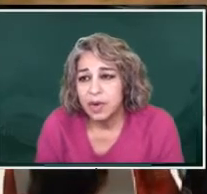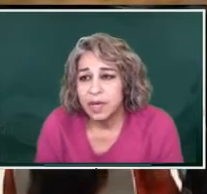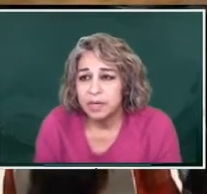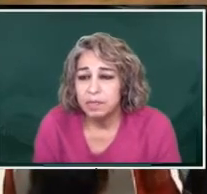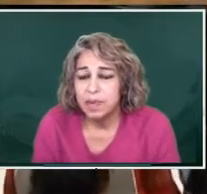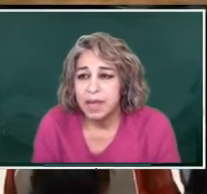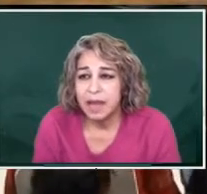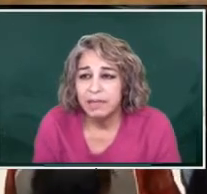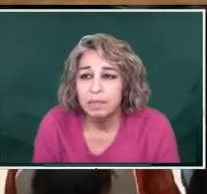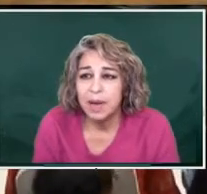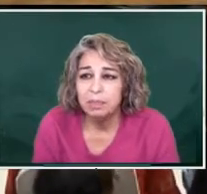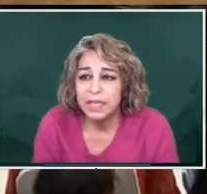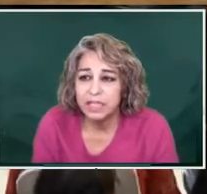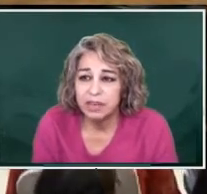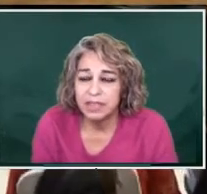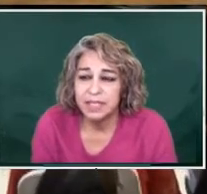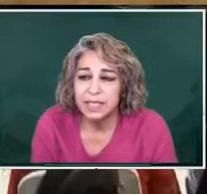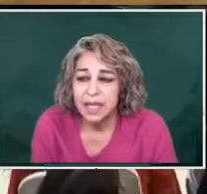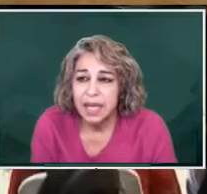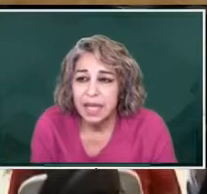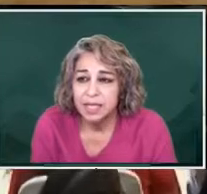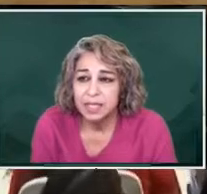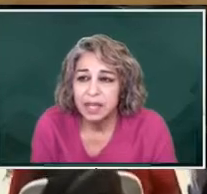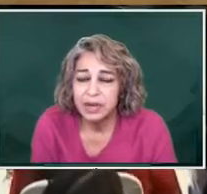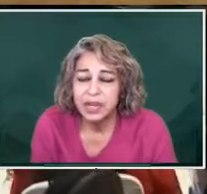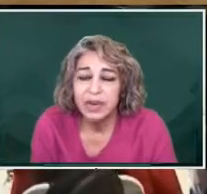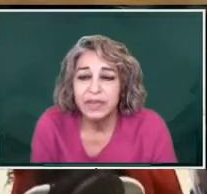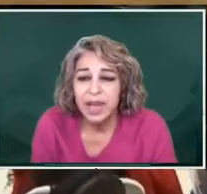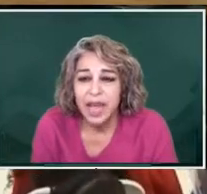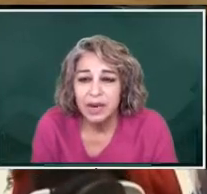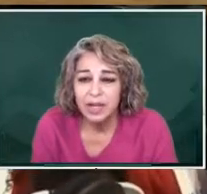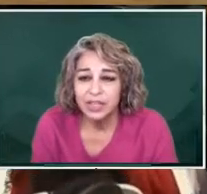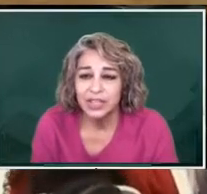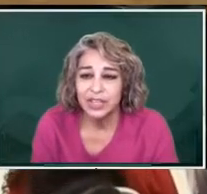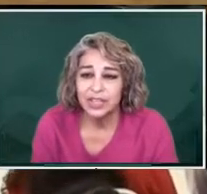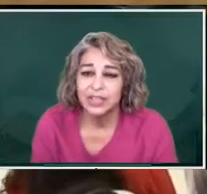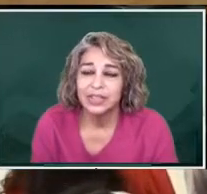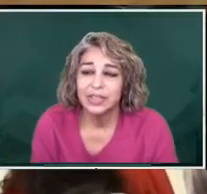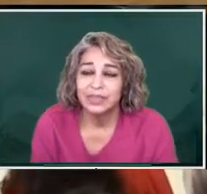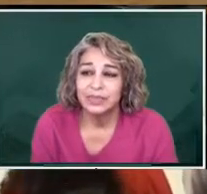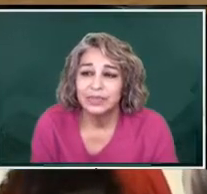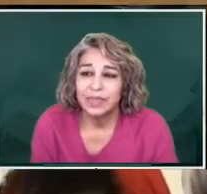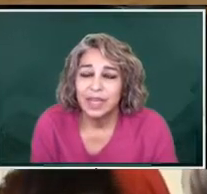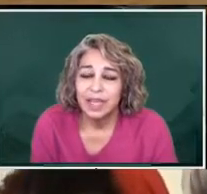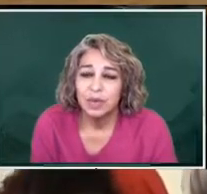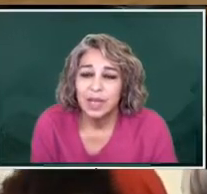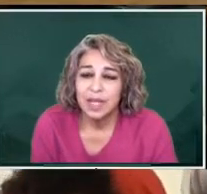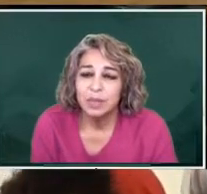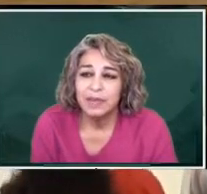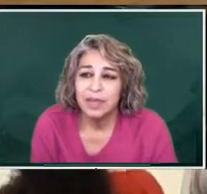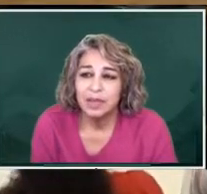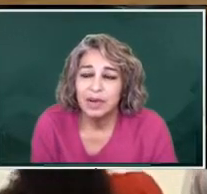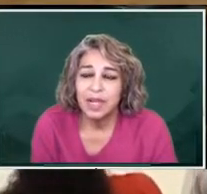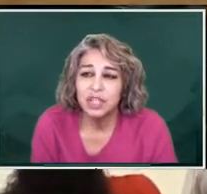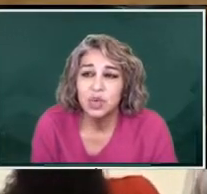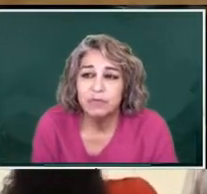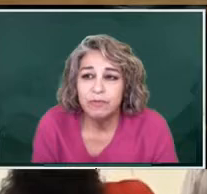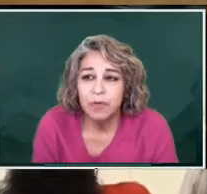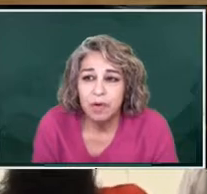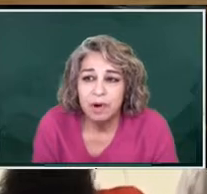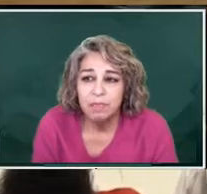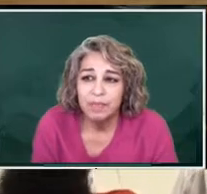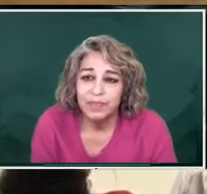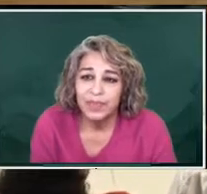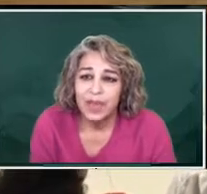going to be having public servants and Secretary of Agriculture Guadalupe Victoria to